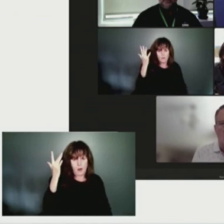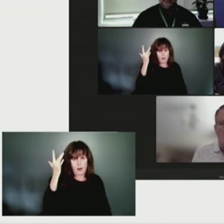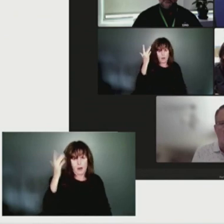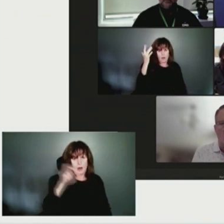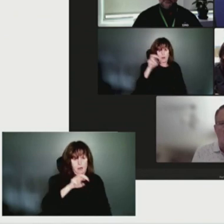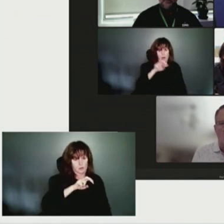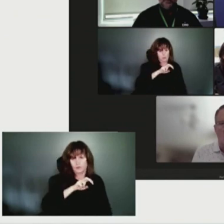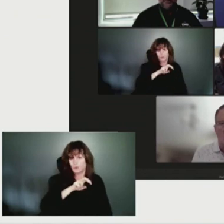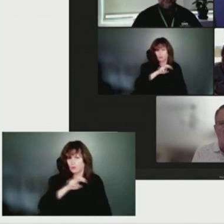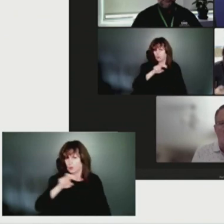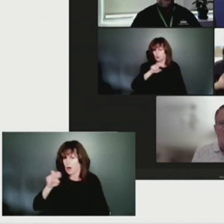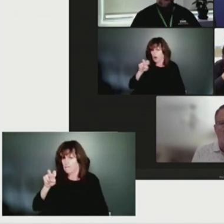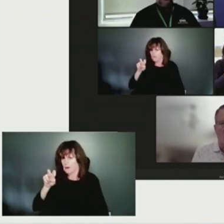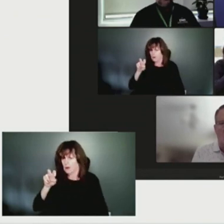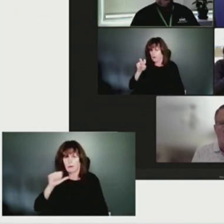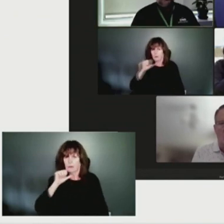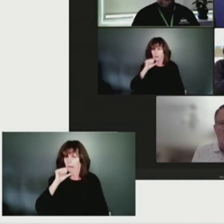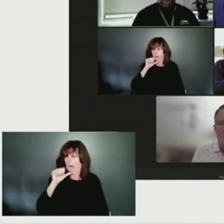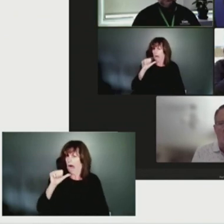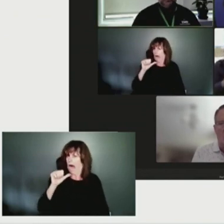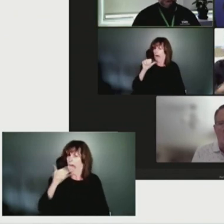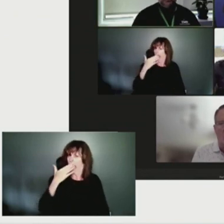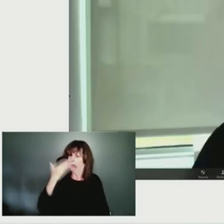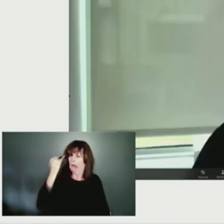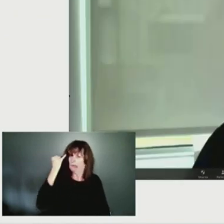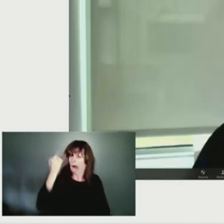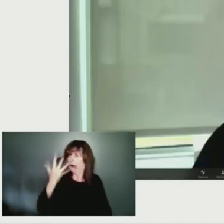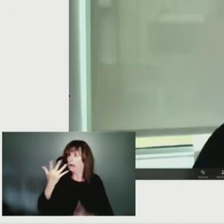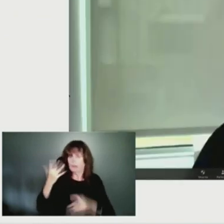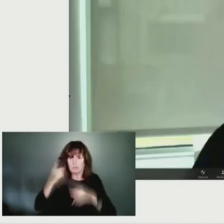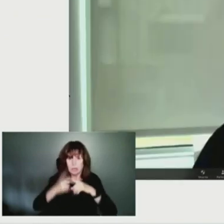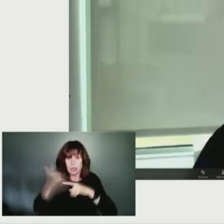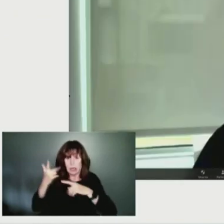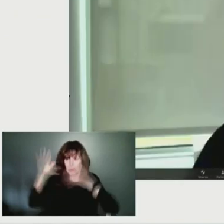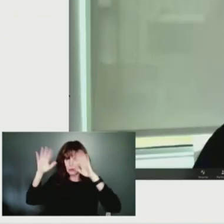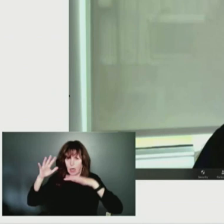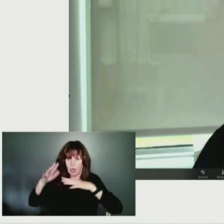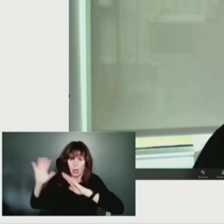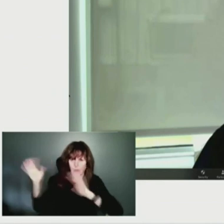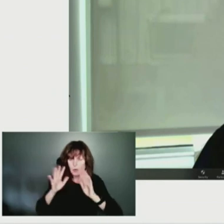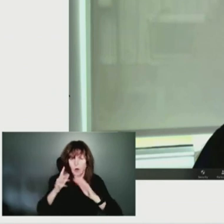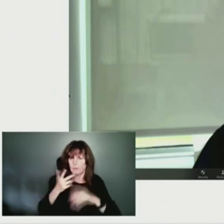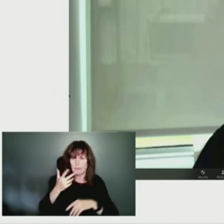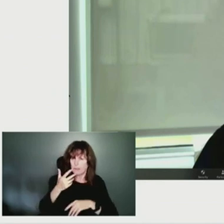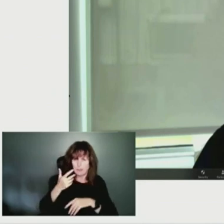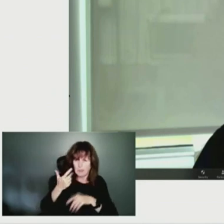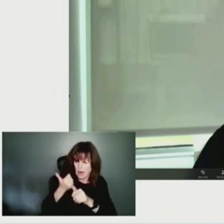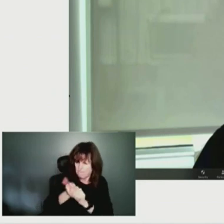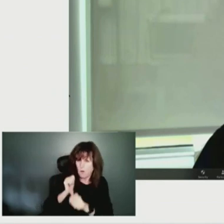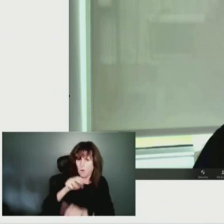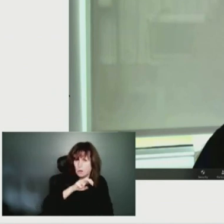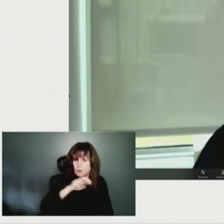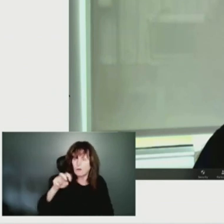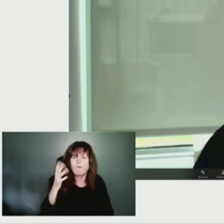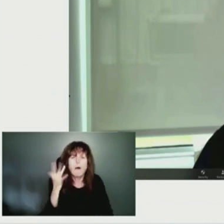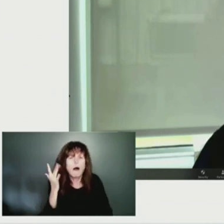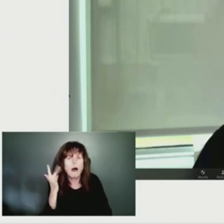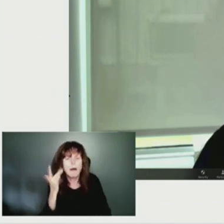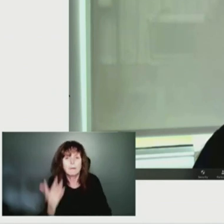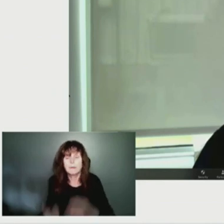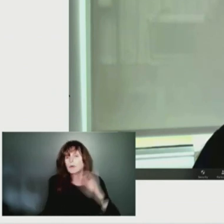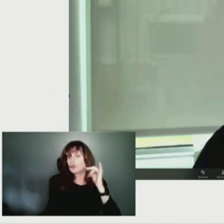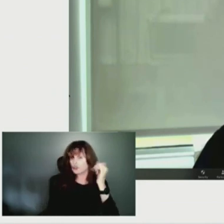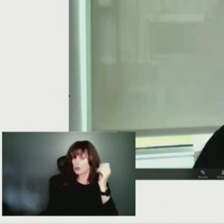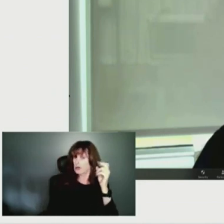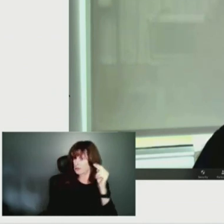storm was here? Well, I mean, in the peak of the storm, when you have high winds and, you know, if we're going to be receiving a lot of rain, depending on